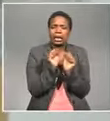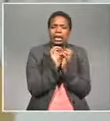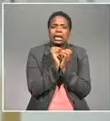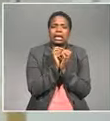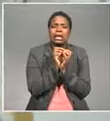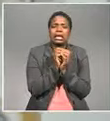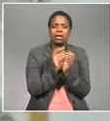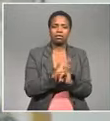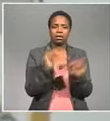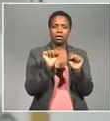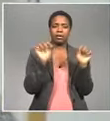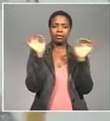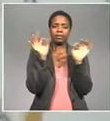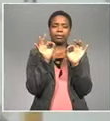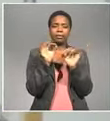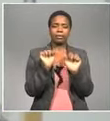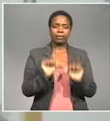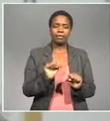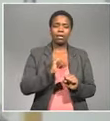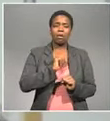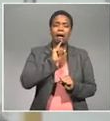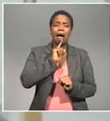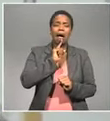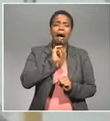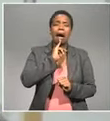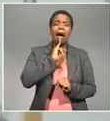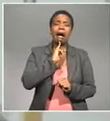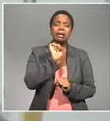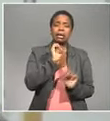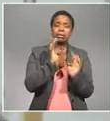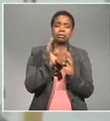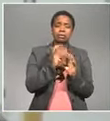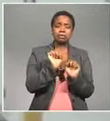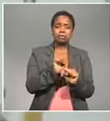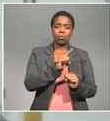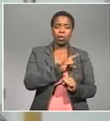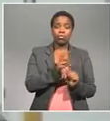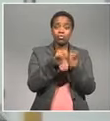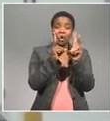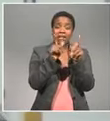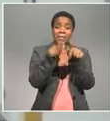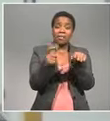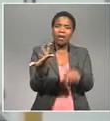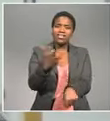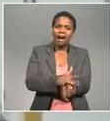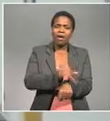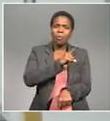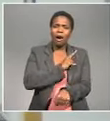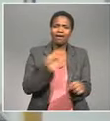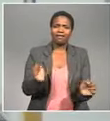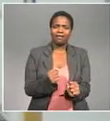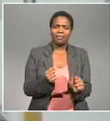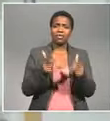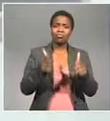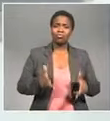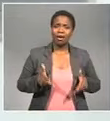Celsius A blast of icy polar air Has been responsible for at least 12 deaths now Railways